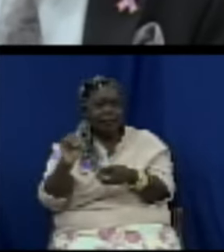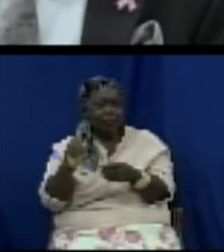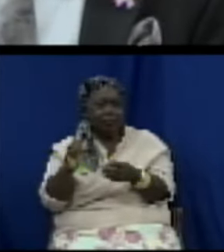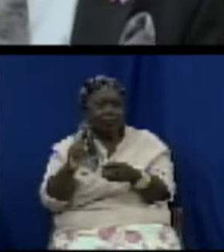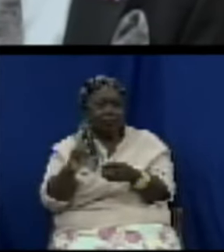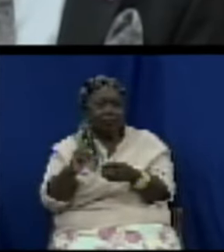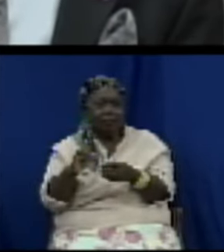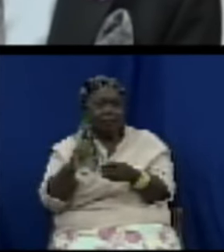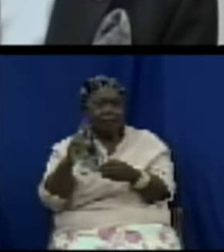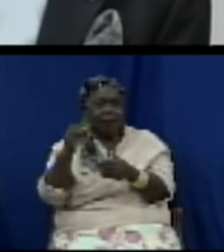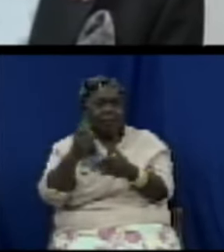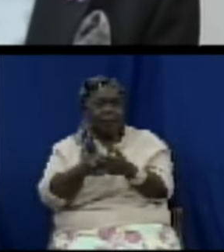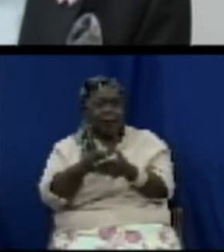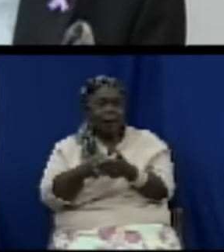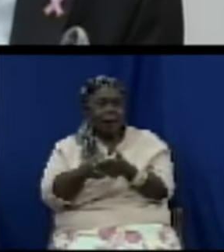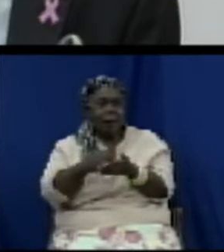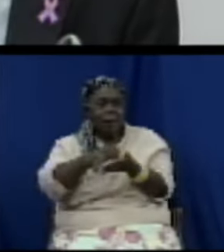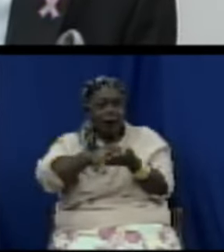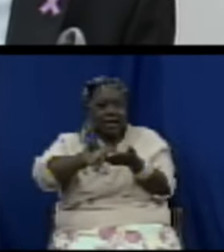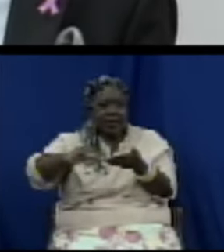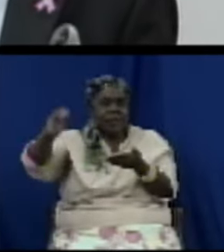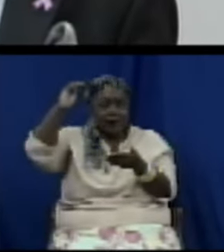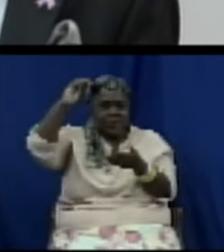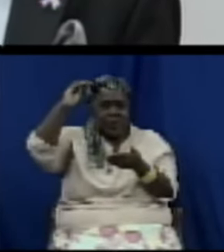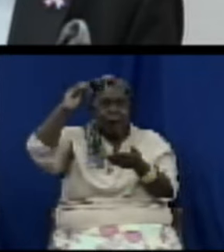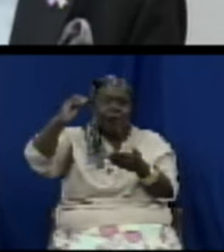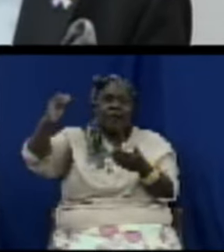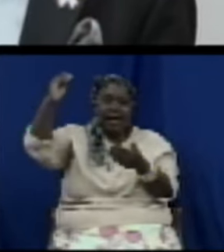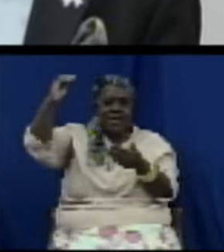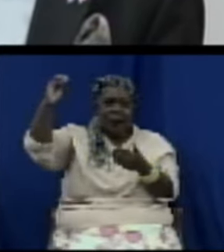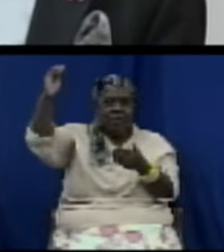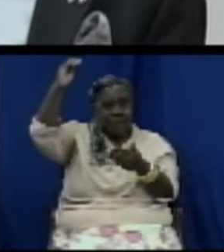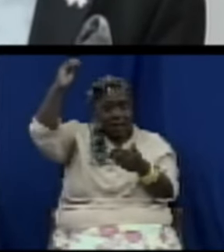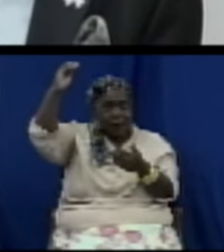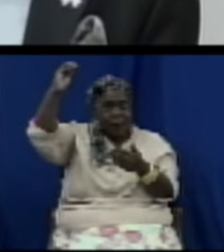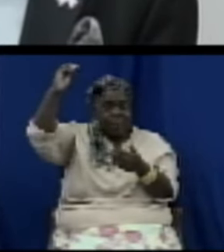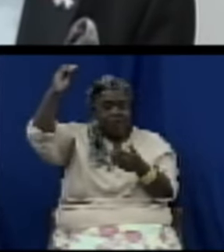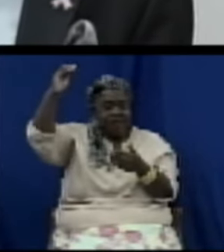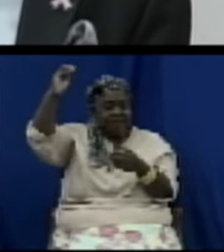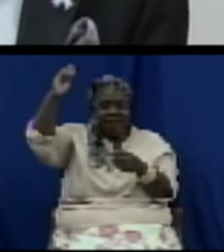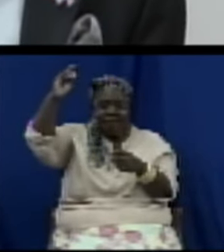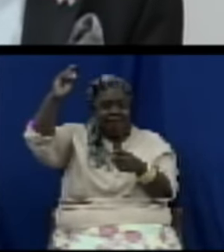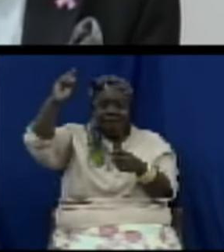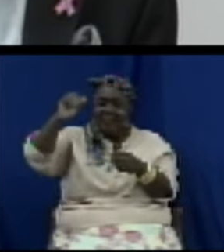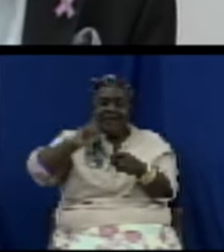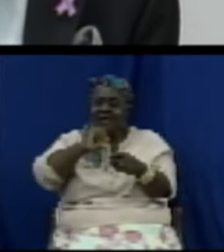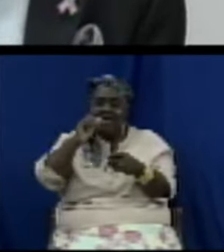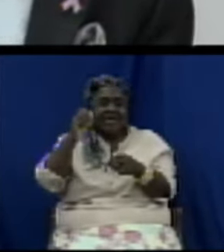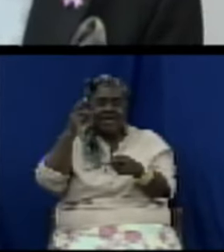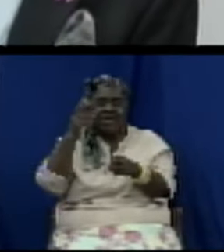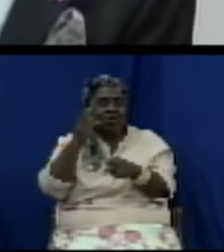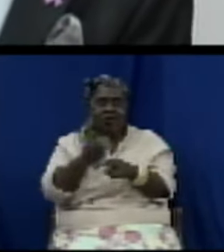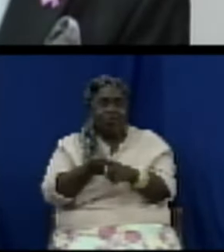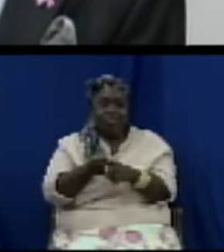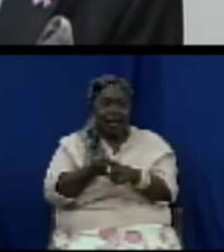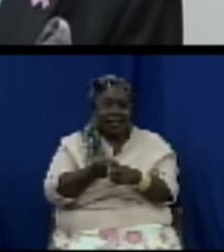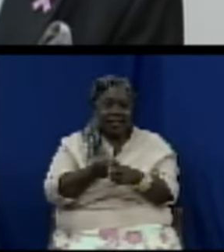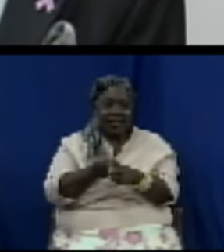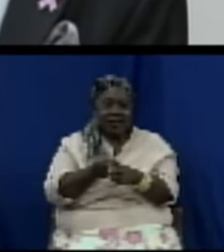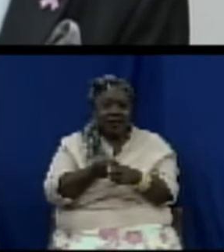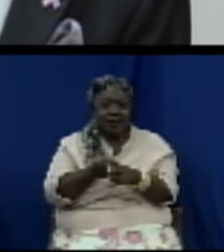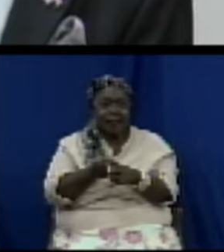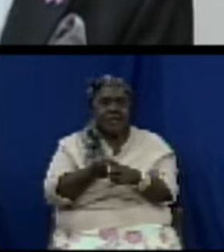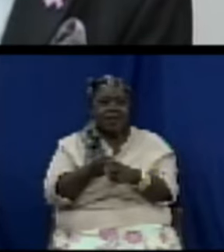concern it is you the consumer look at some of the things that I have